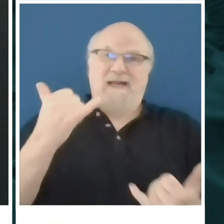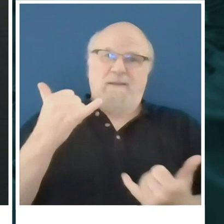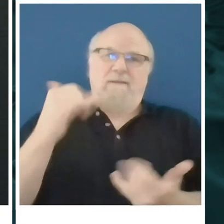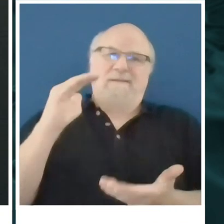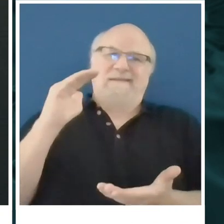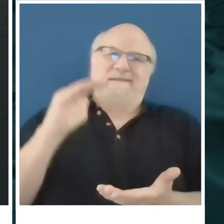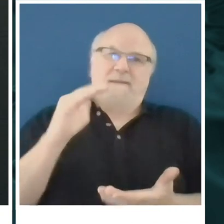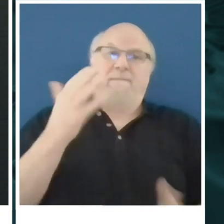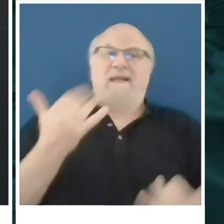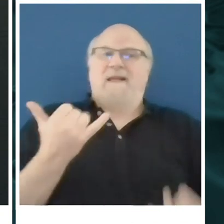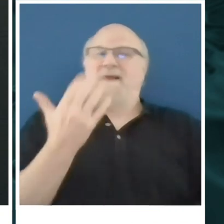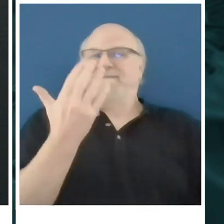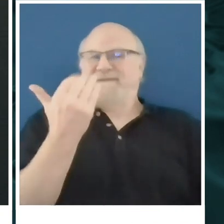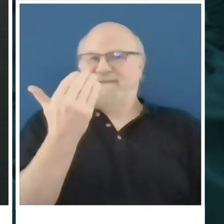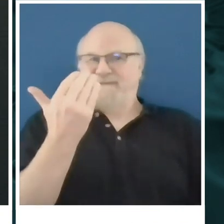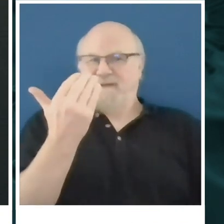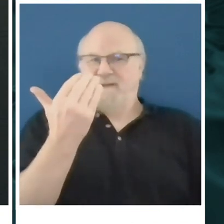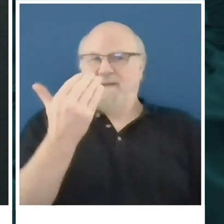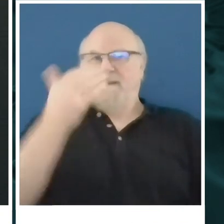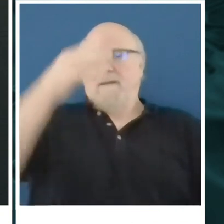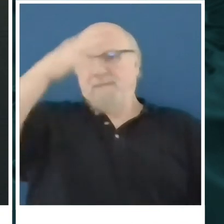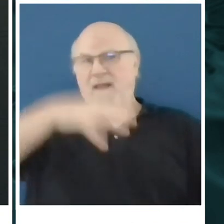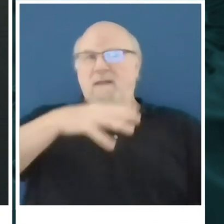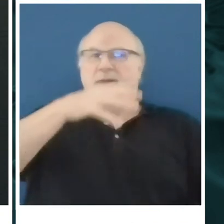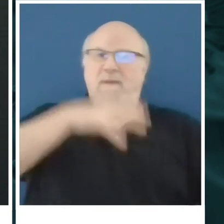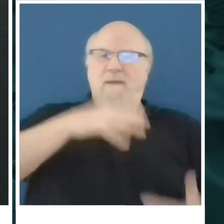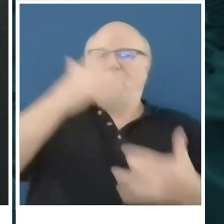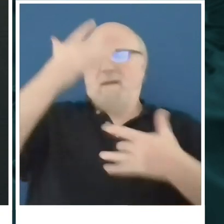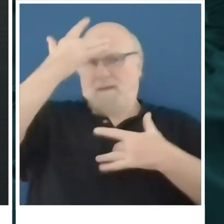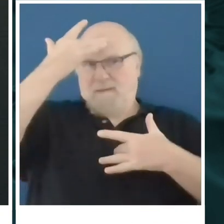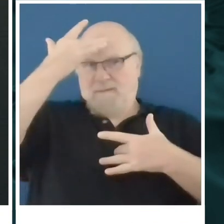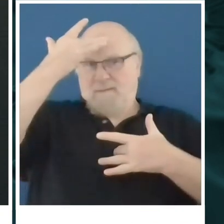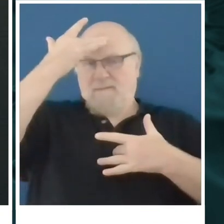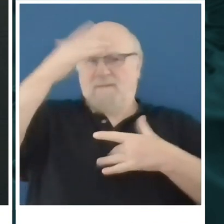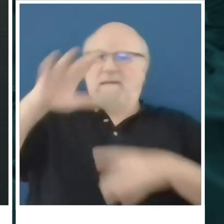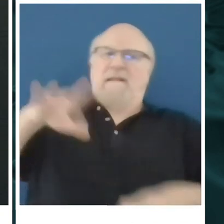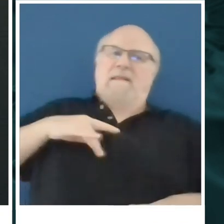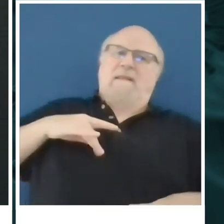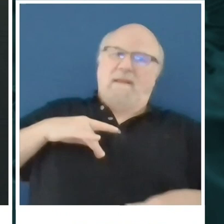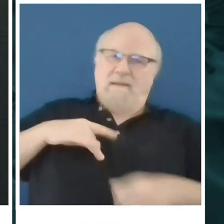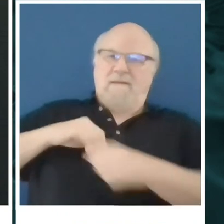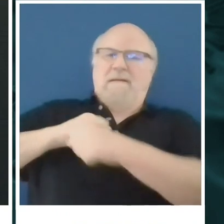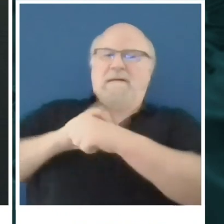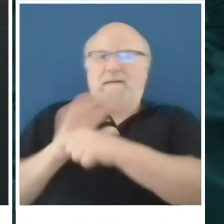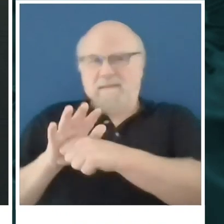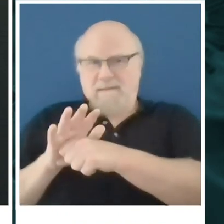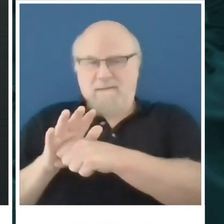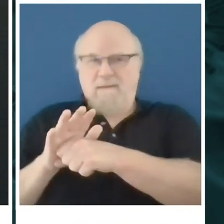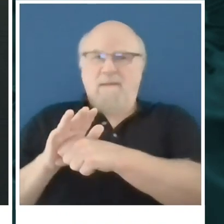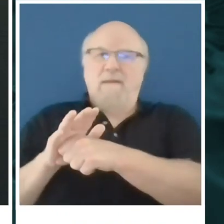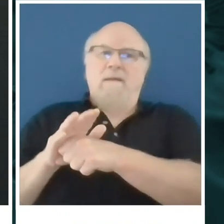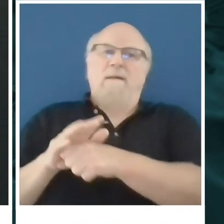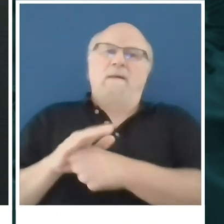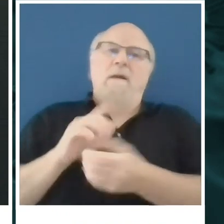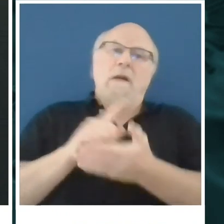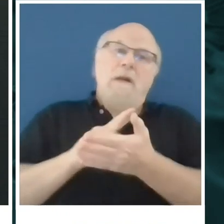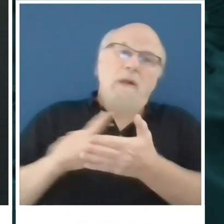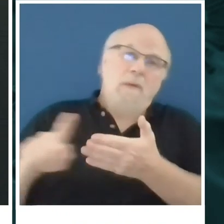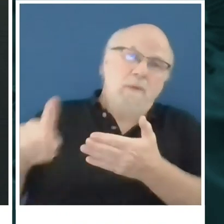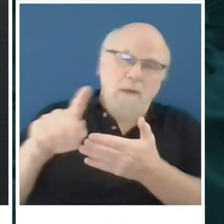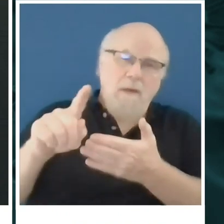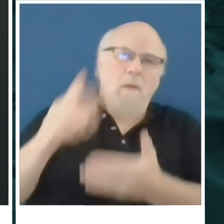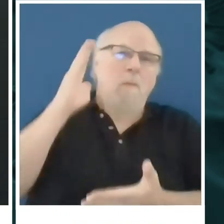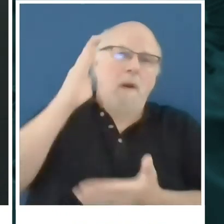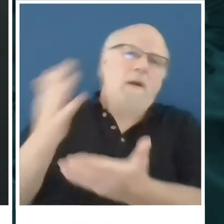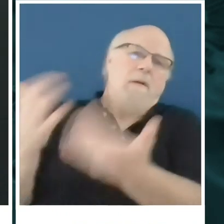JFRD men and women that are still out with COVID-related issues and have more of those coming back in the next week or so. So we're getting in a better place.